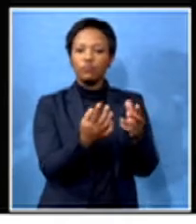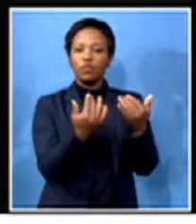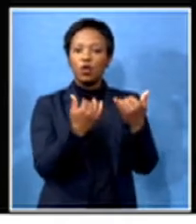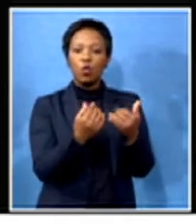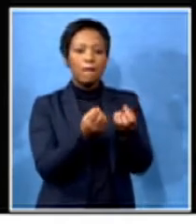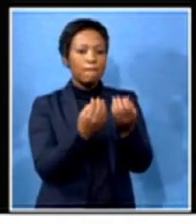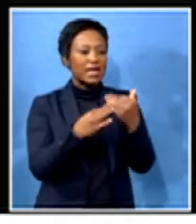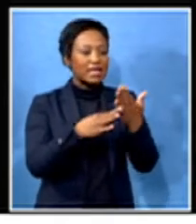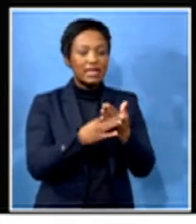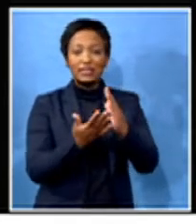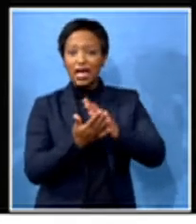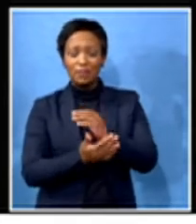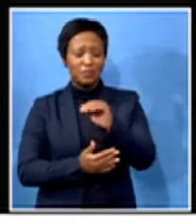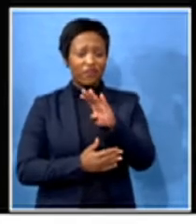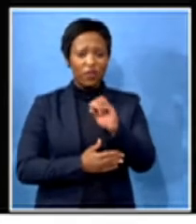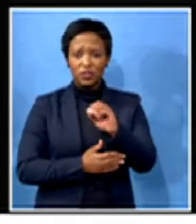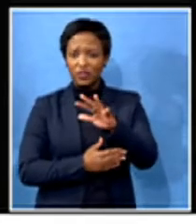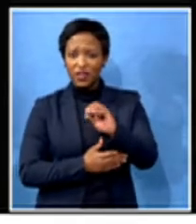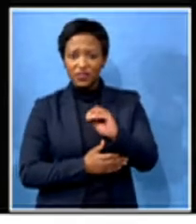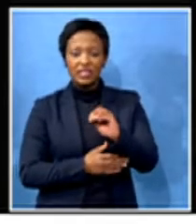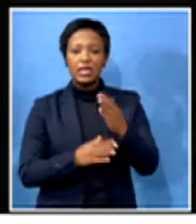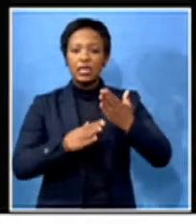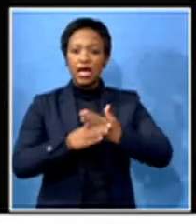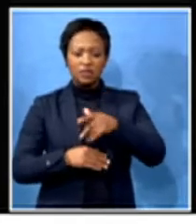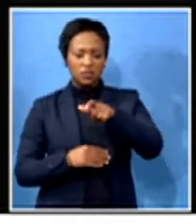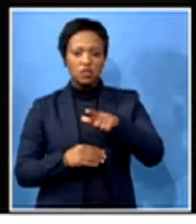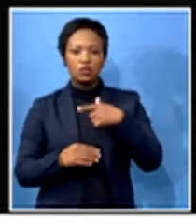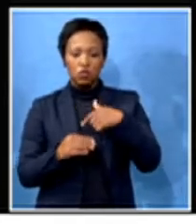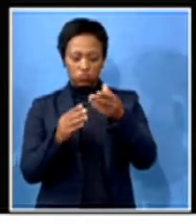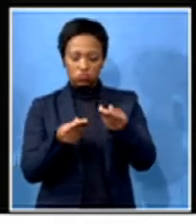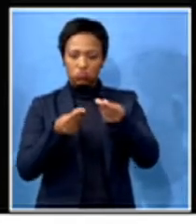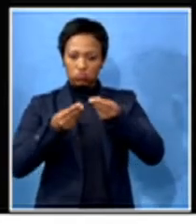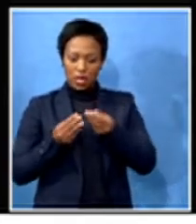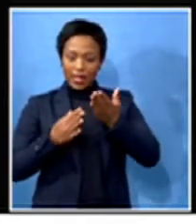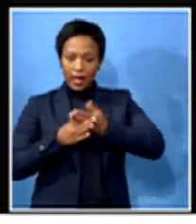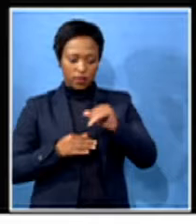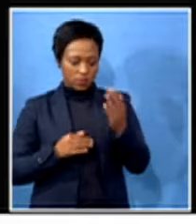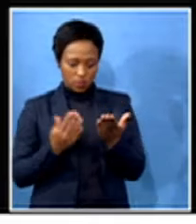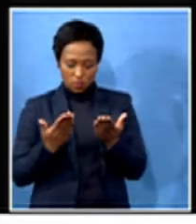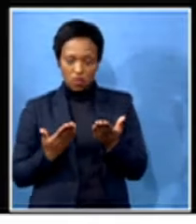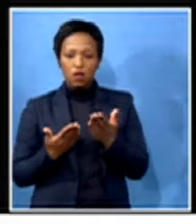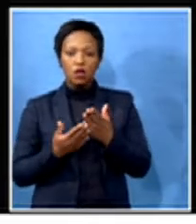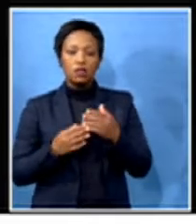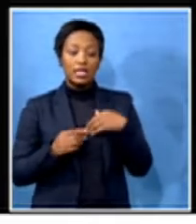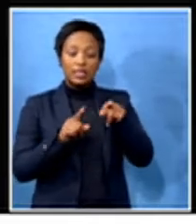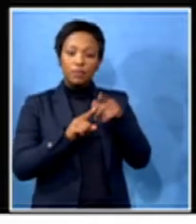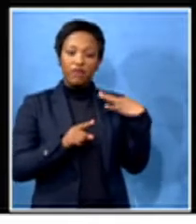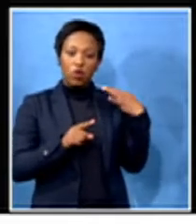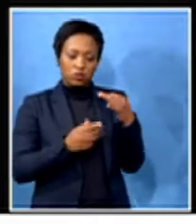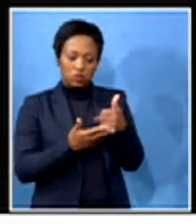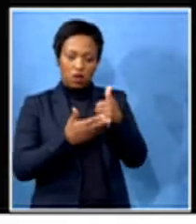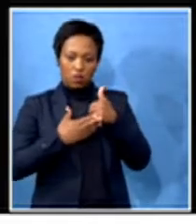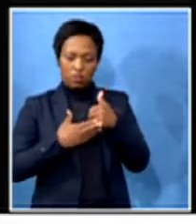cases as 40, 50 cases. And we take these cases amongst ourselves. Sometimes, some of our volunteers also help. And this has